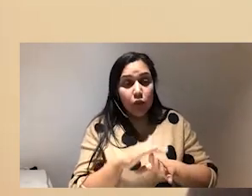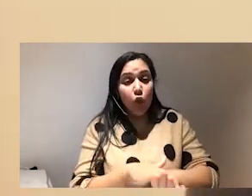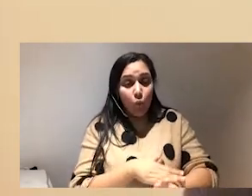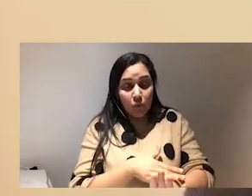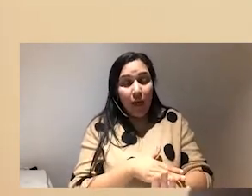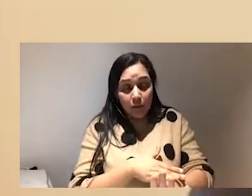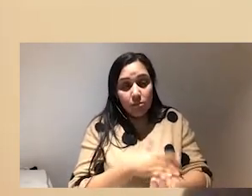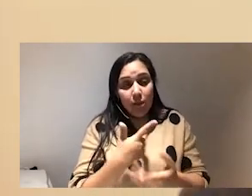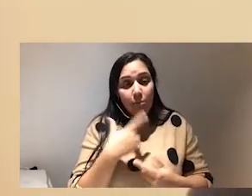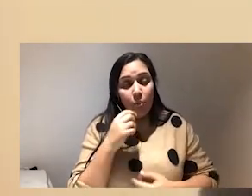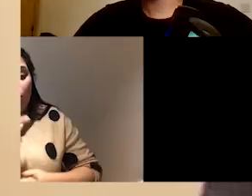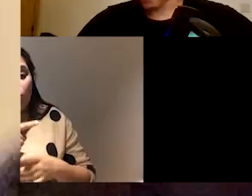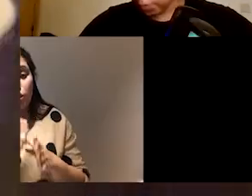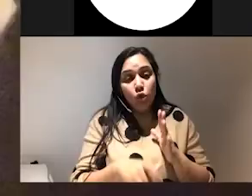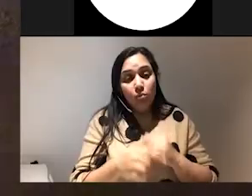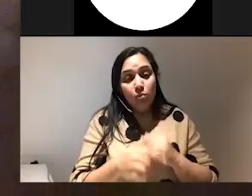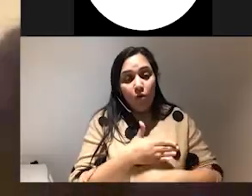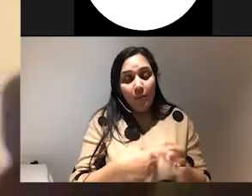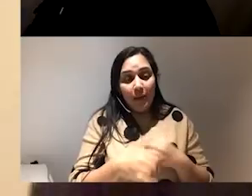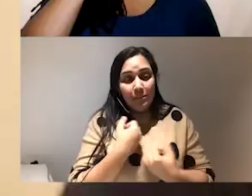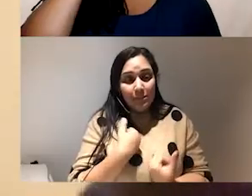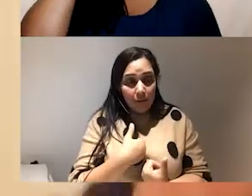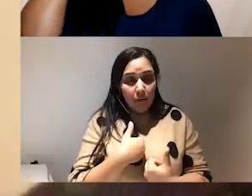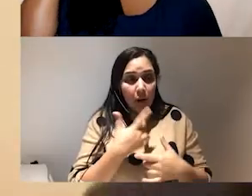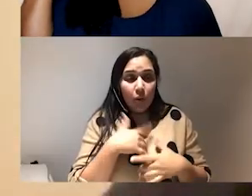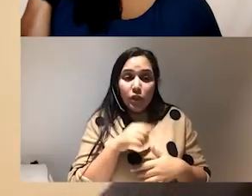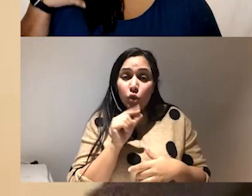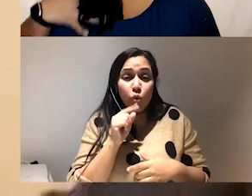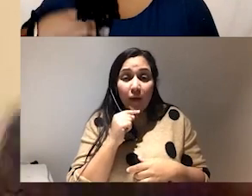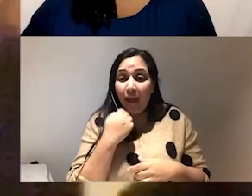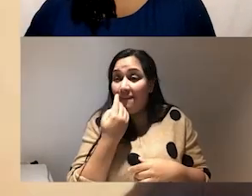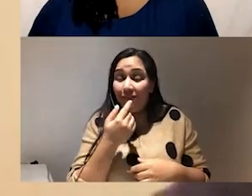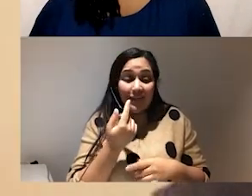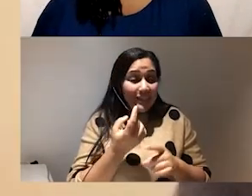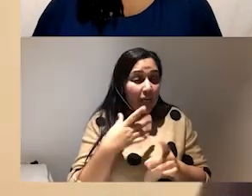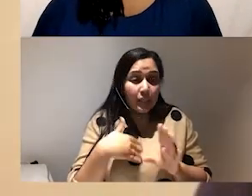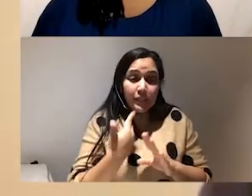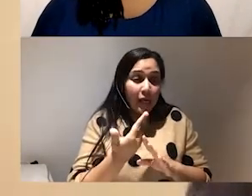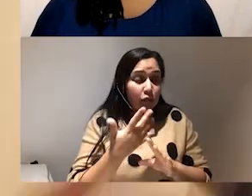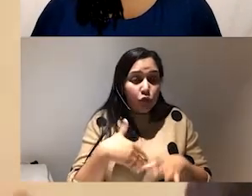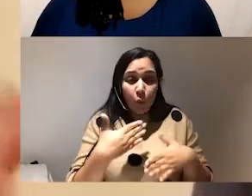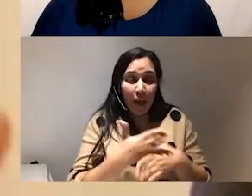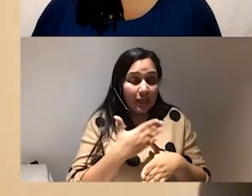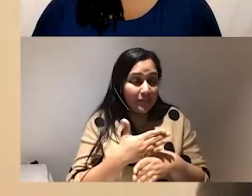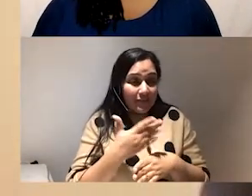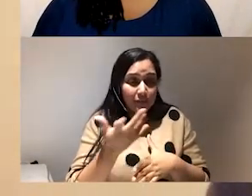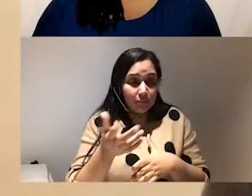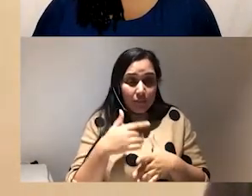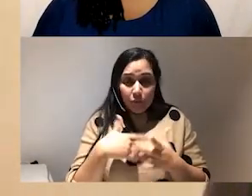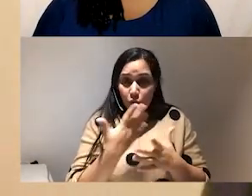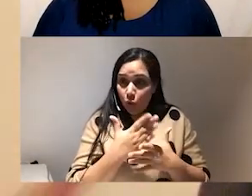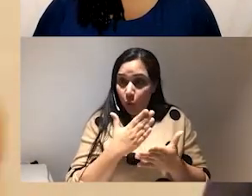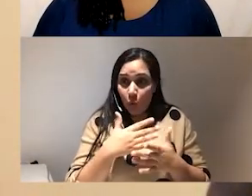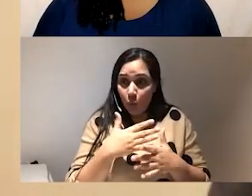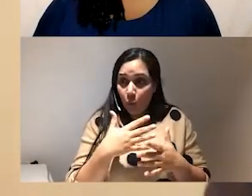remember wanting to do before i got sick i wanted to do a tweet every single day for 60 days of activism to show how people could do actual actions around how to